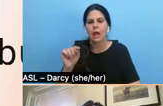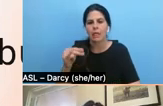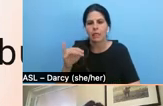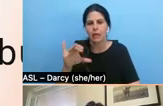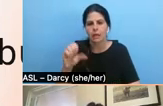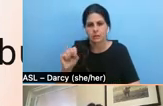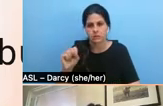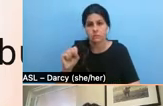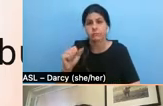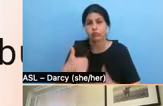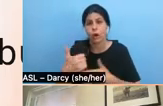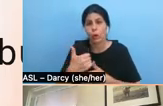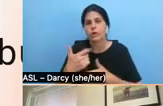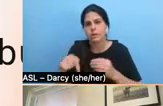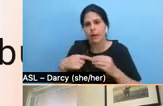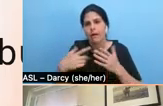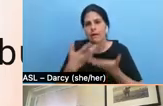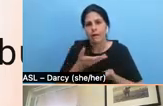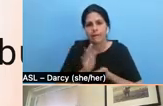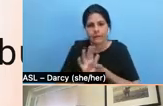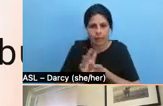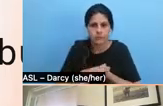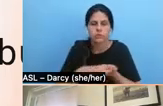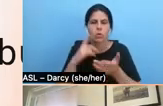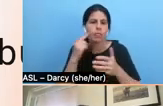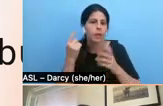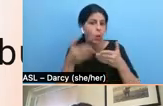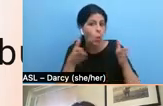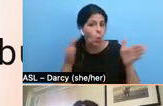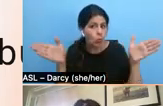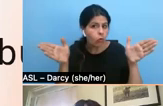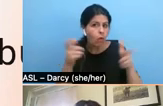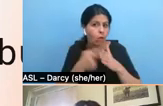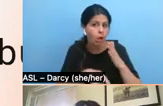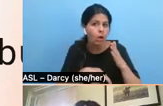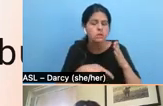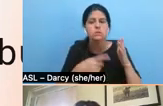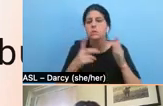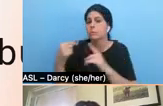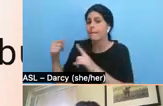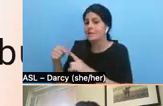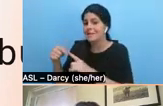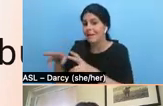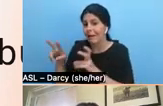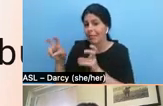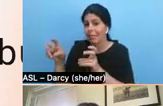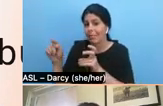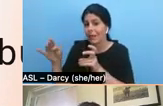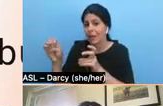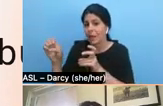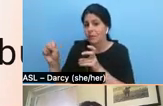Um, thinking about overall costs versus specific themes, how long is going to, um,